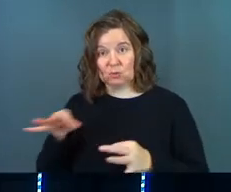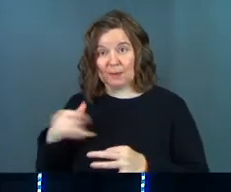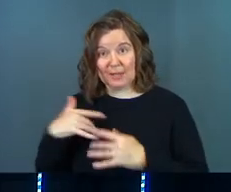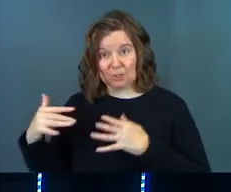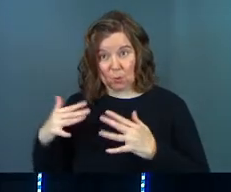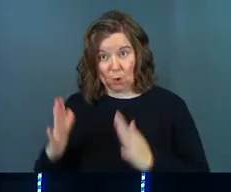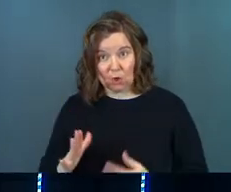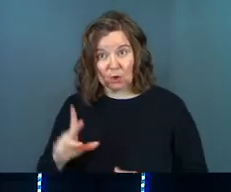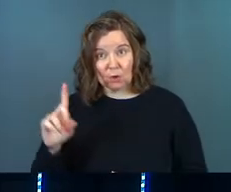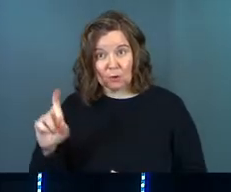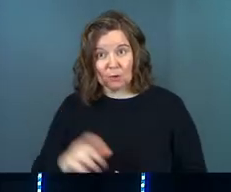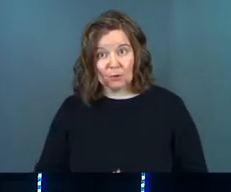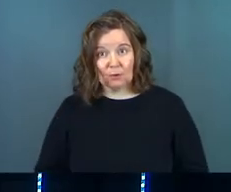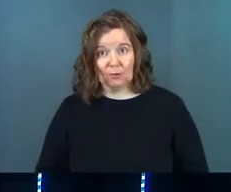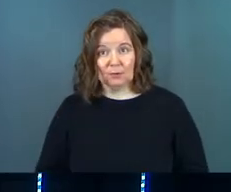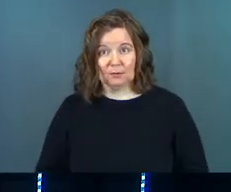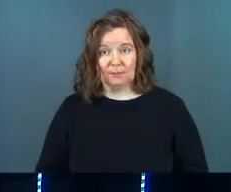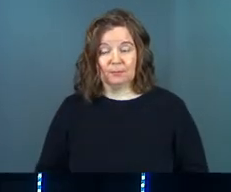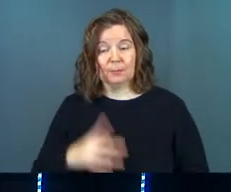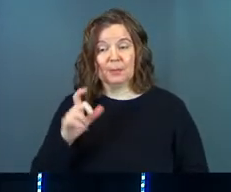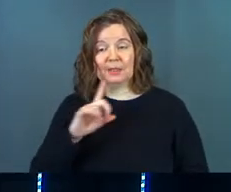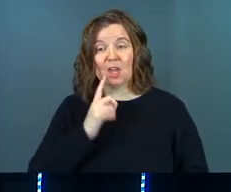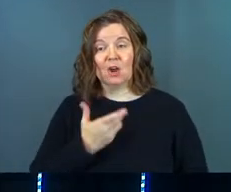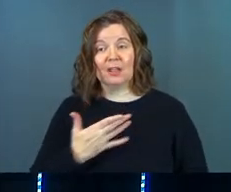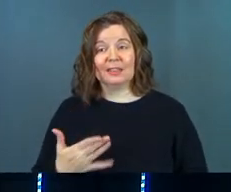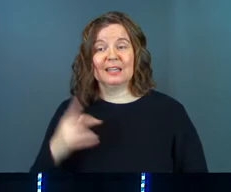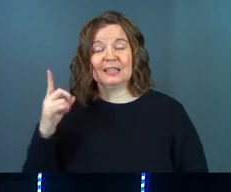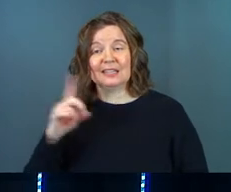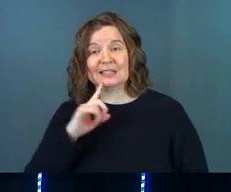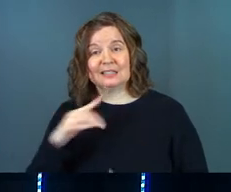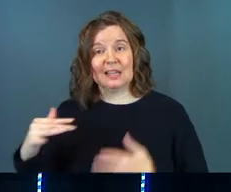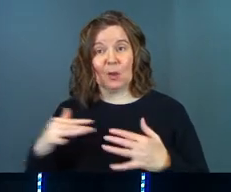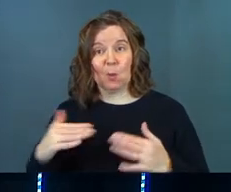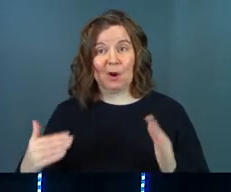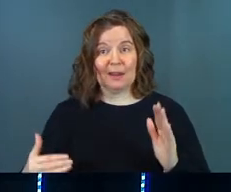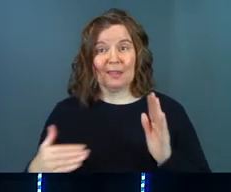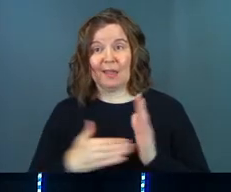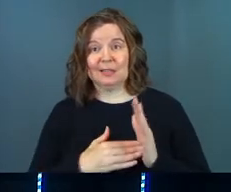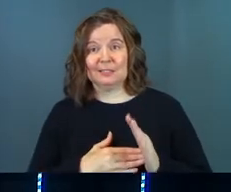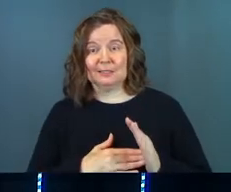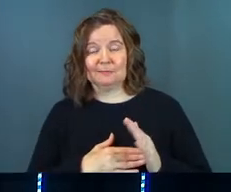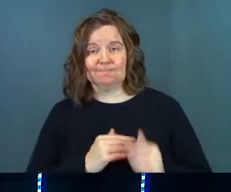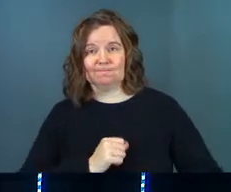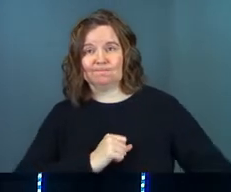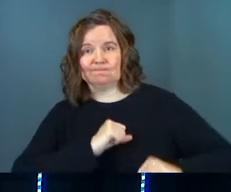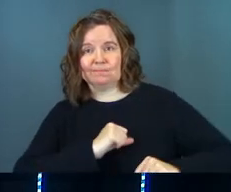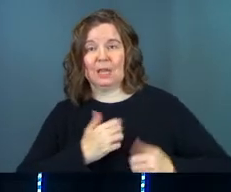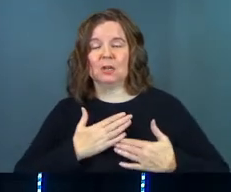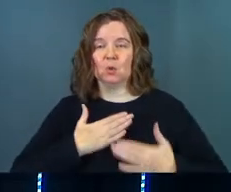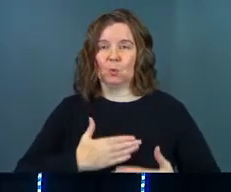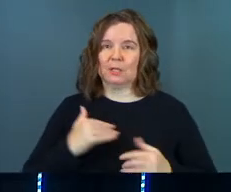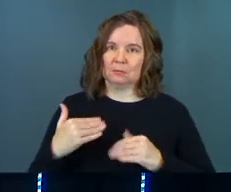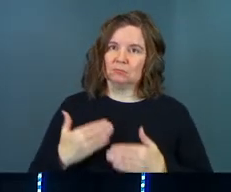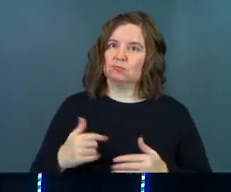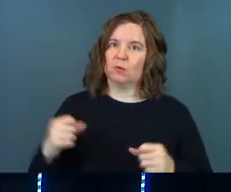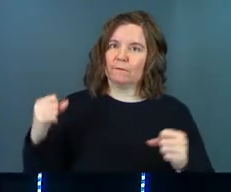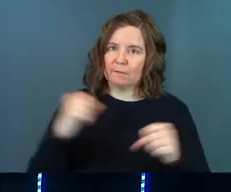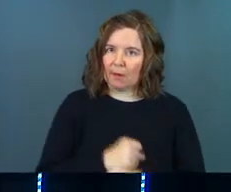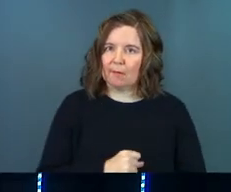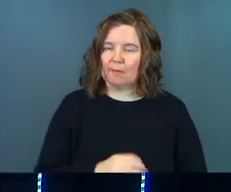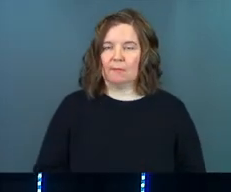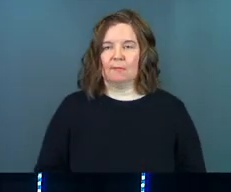as a warrior? Because there are things he is at war against, and he is willing to fight.